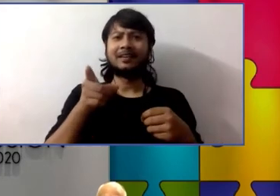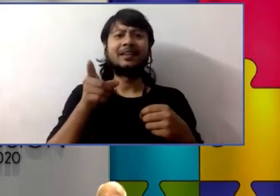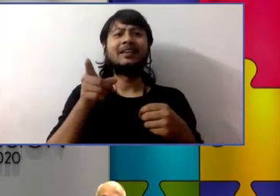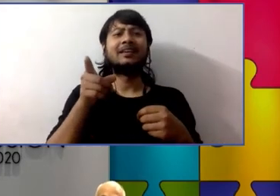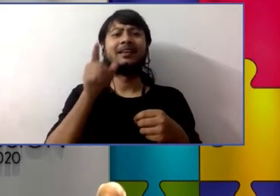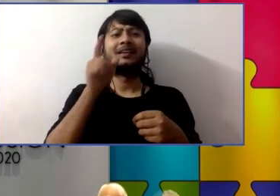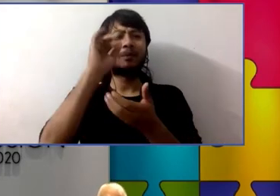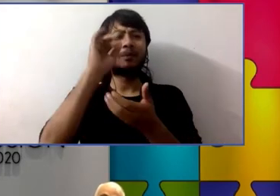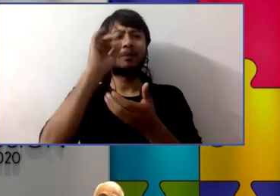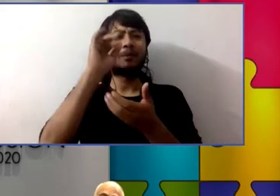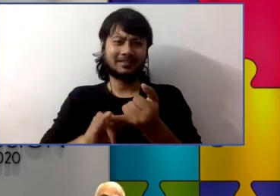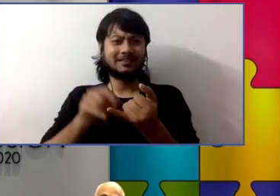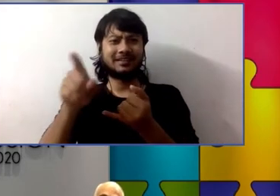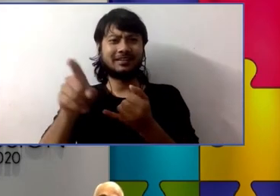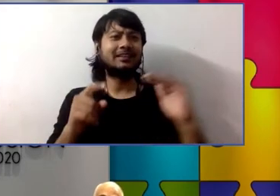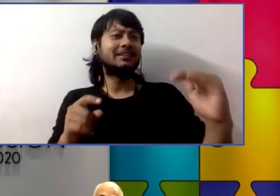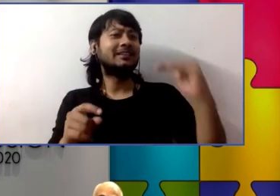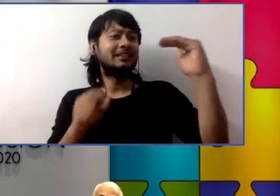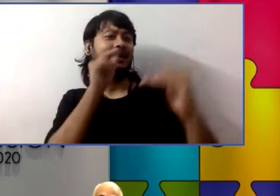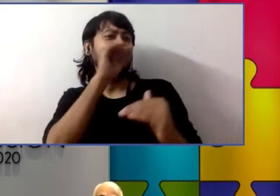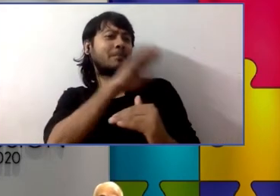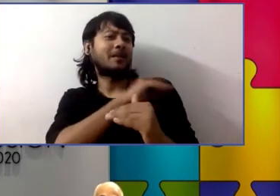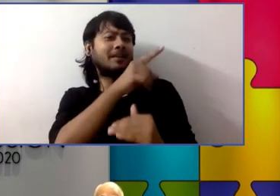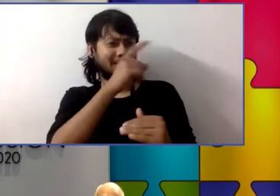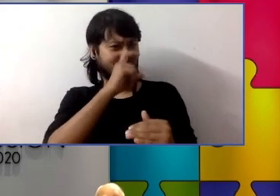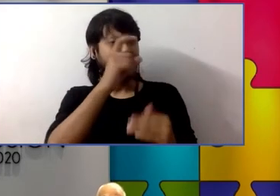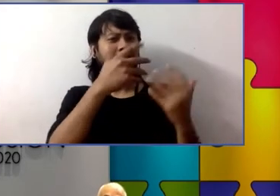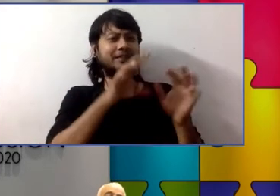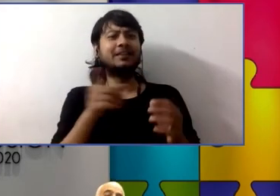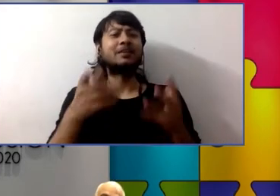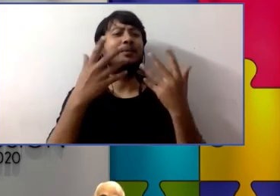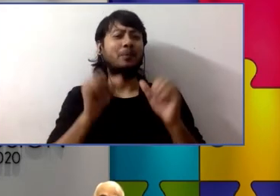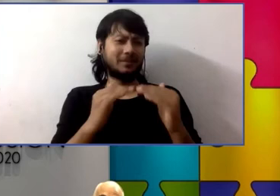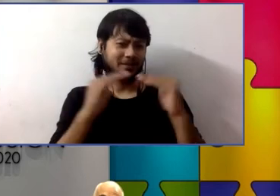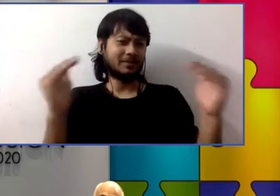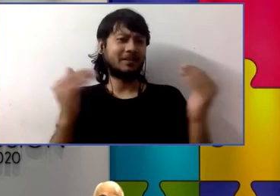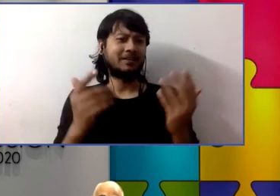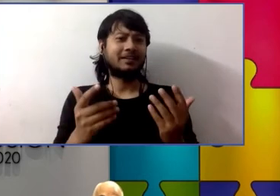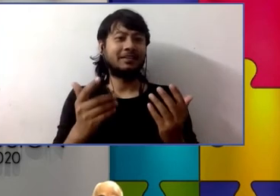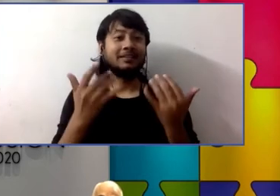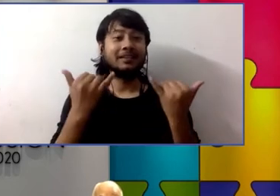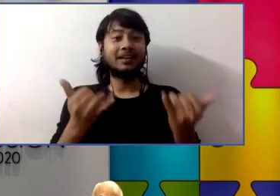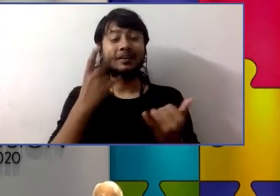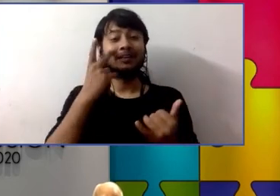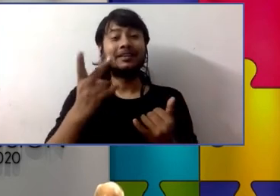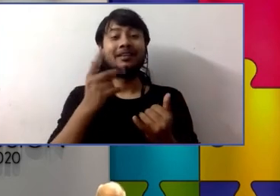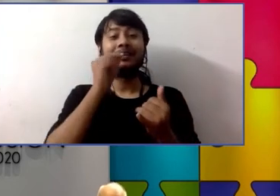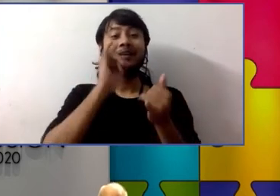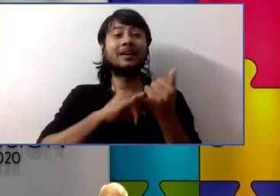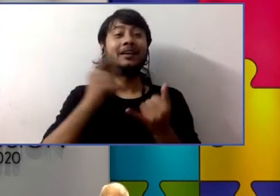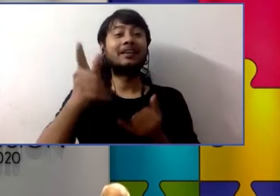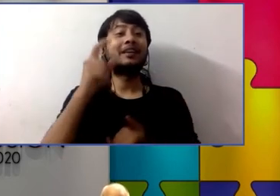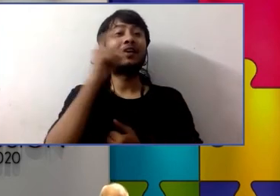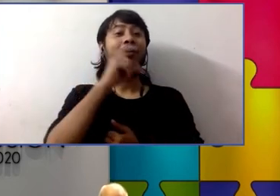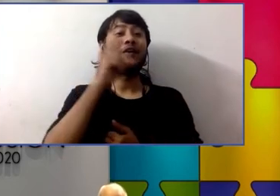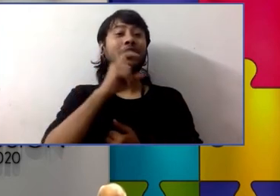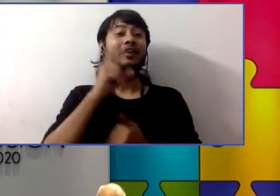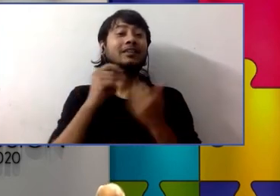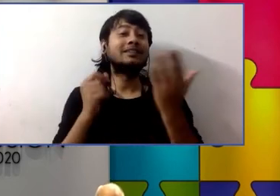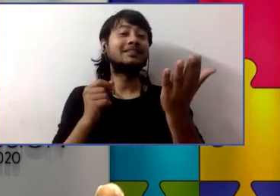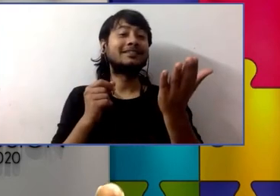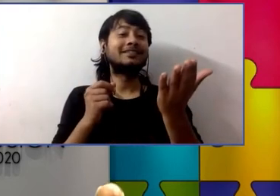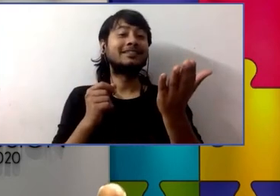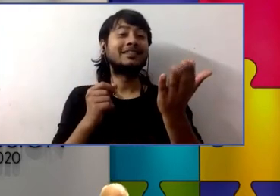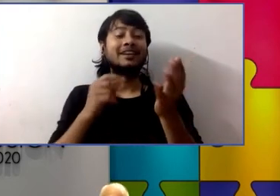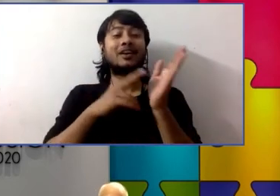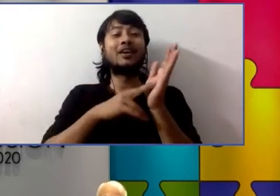friends and now i'm thankful to say that samuel is a college student uh working towards a two years associate's degree here in new hampshire